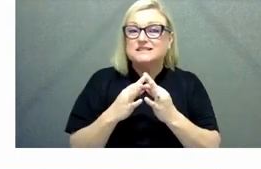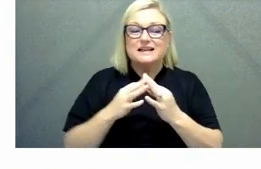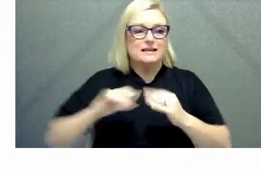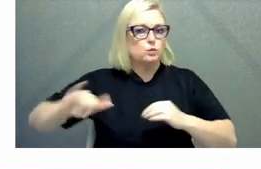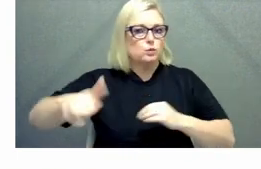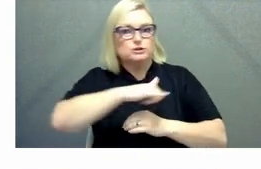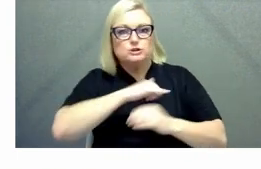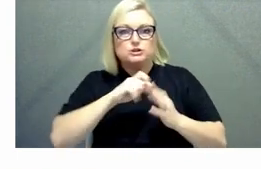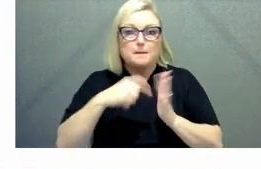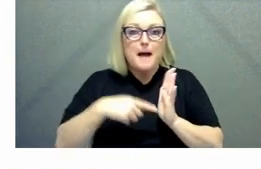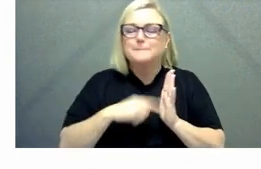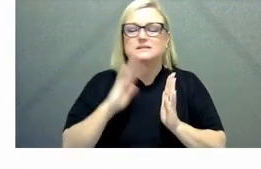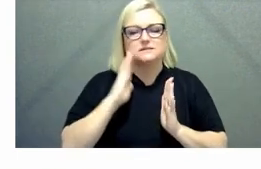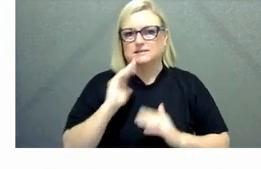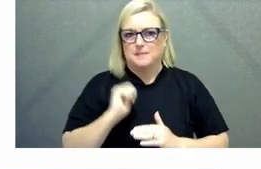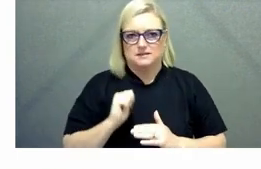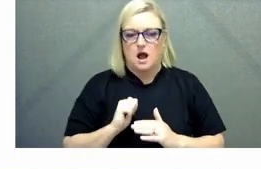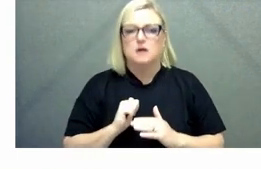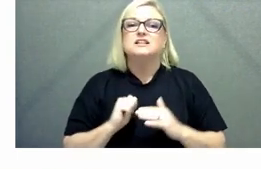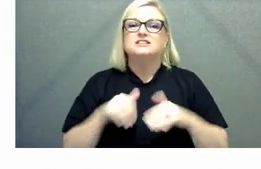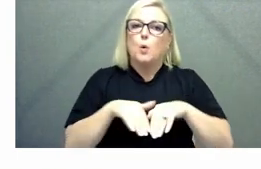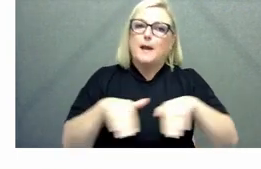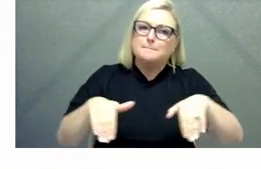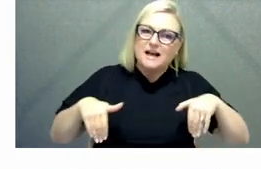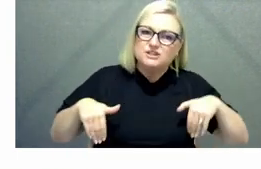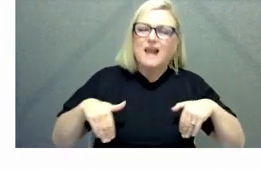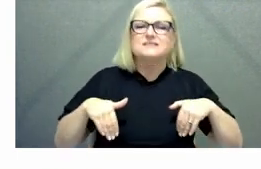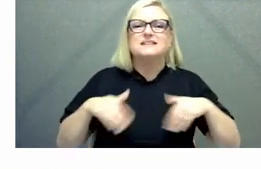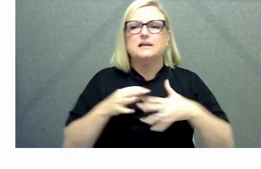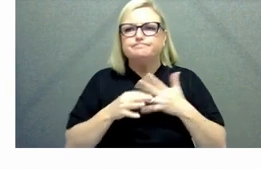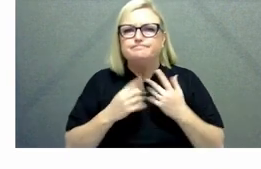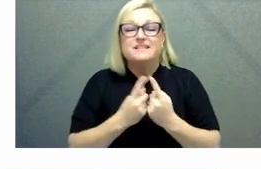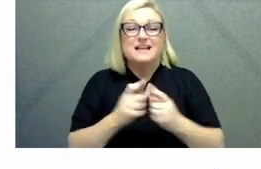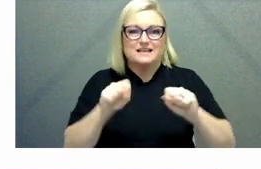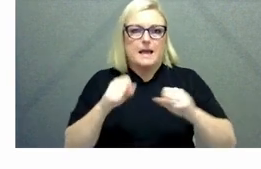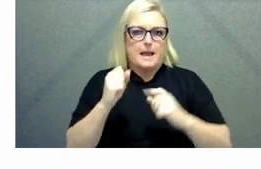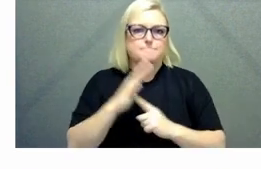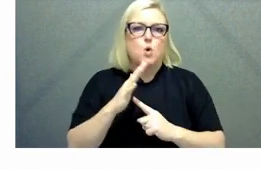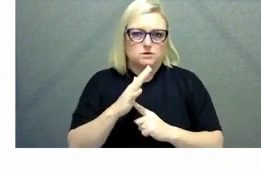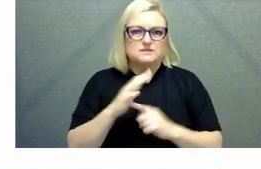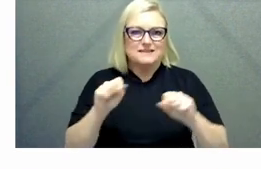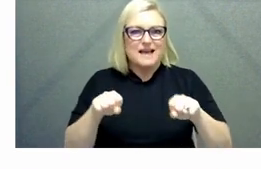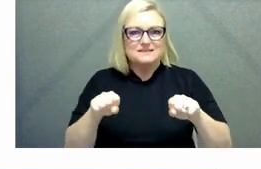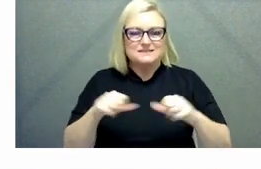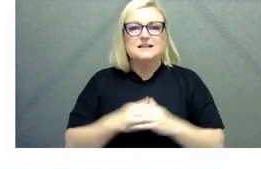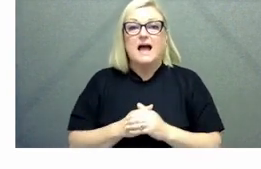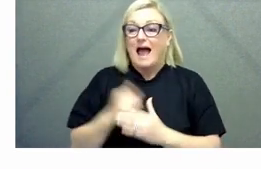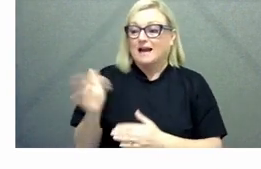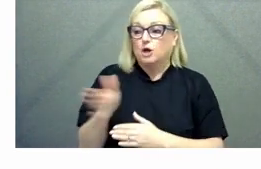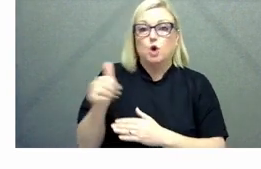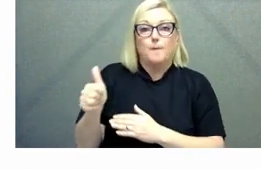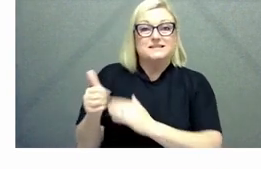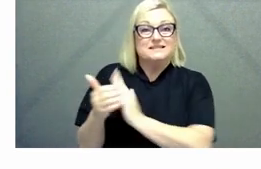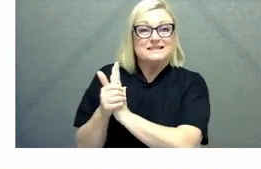the integrity the service and the impartiality absolutely are core um and there's great work on on the competencies there's wonderful